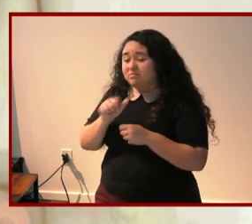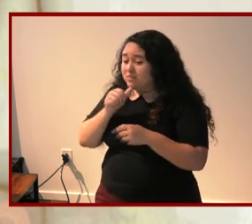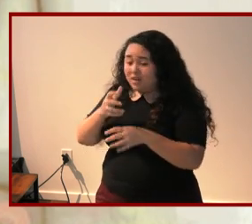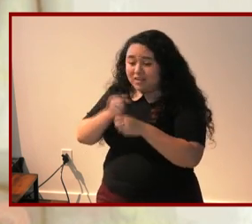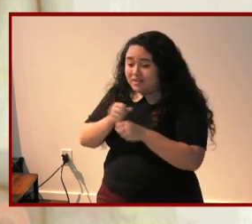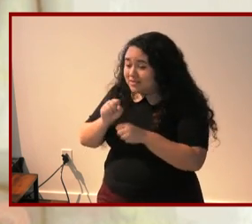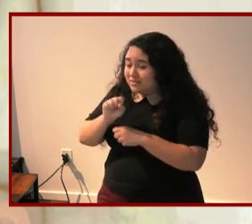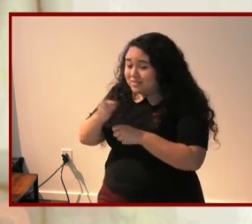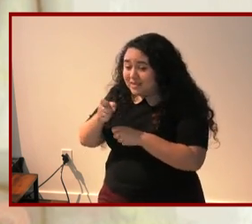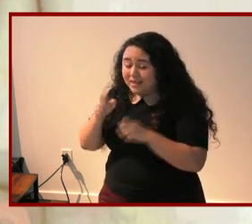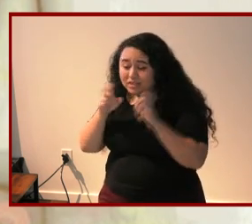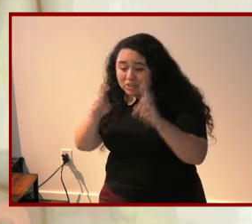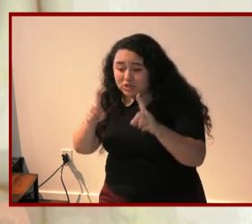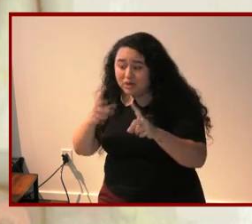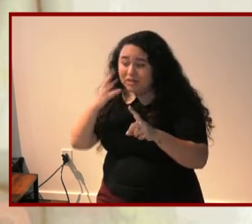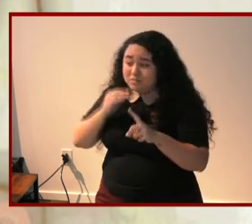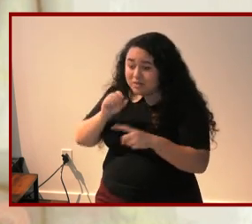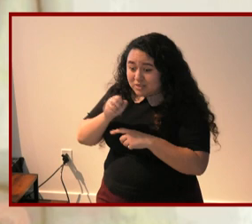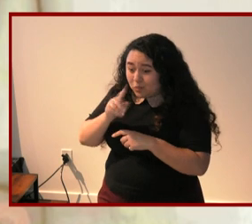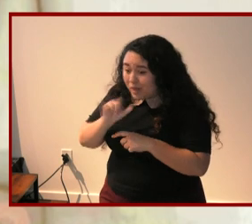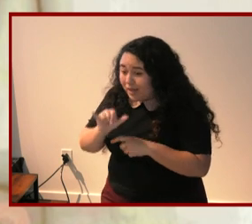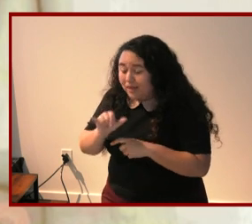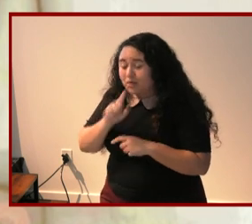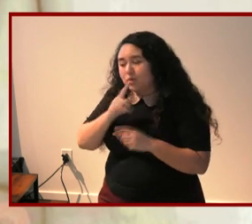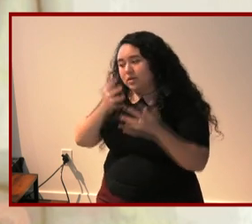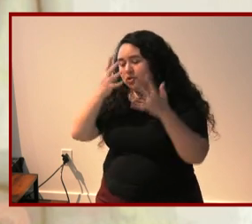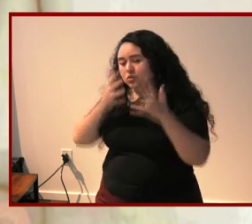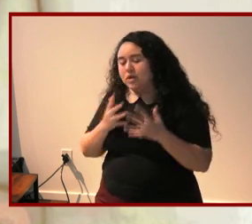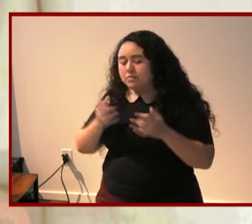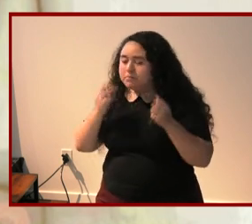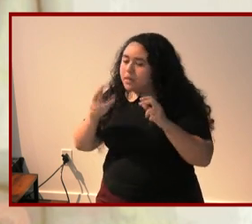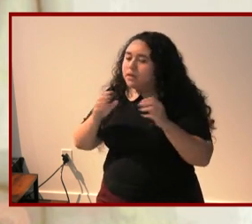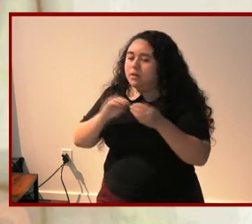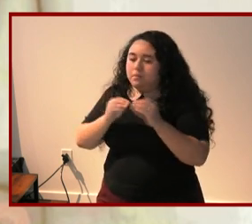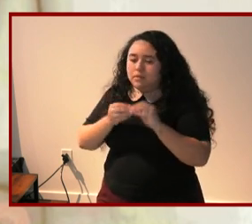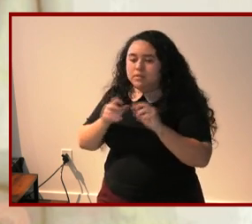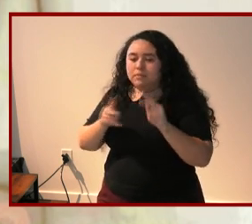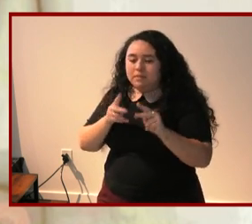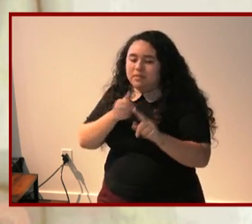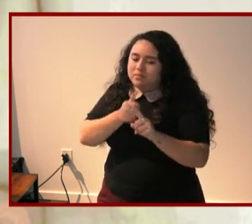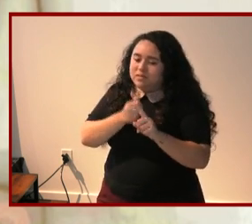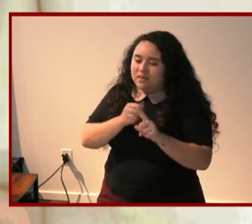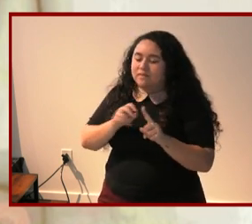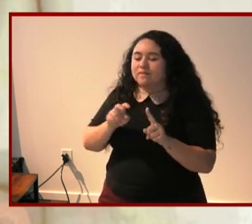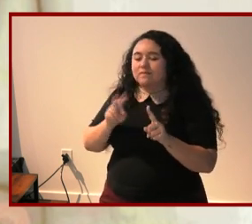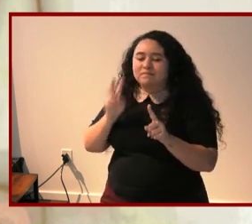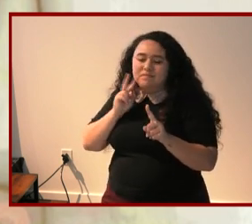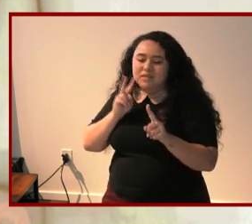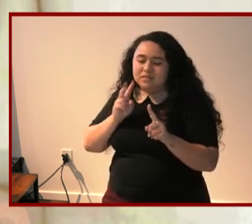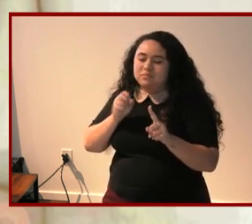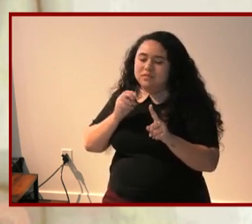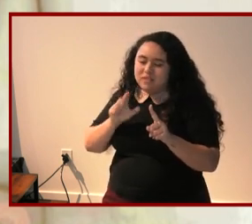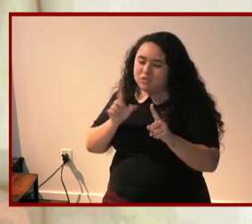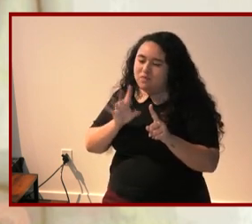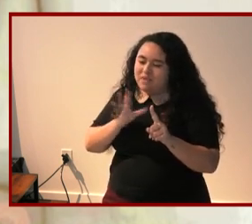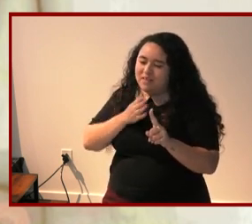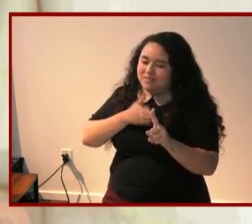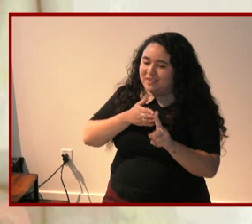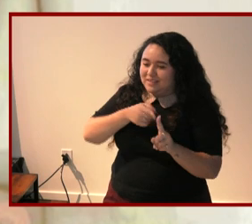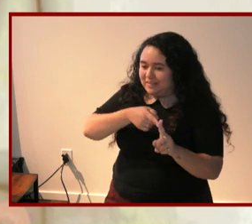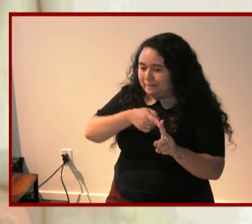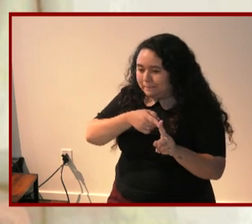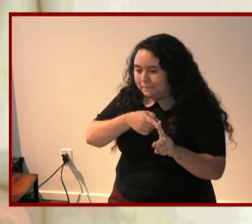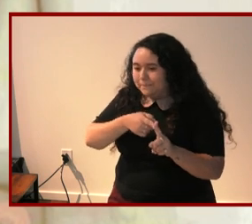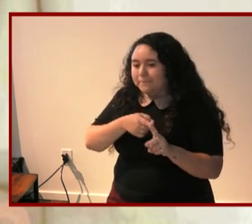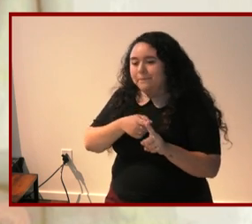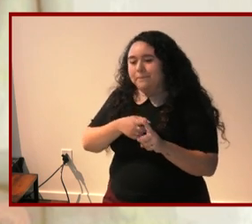experience their sexuality and tragically huge numbers of people with disabilities are victims of sexual violence and on